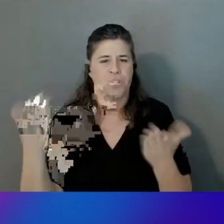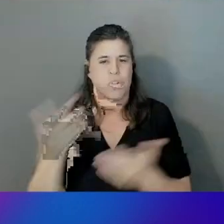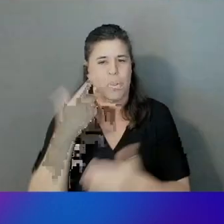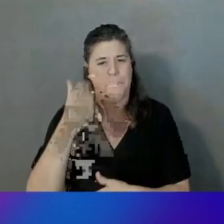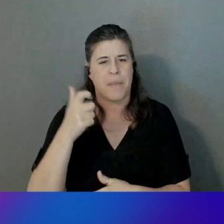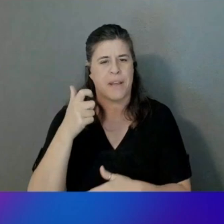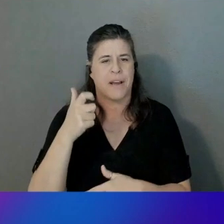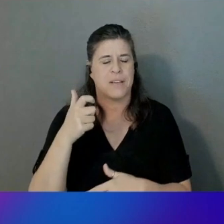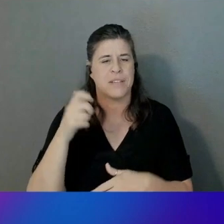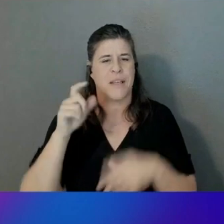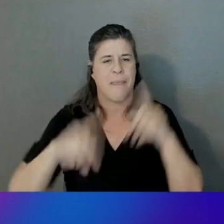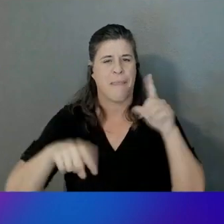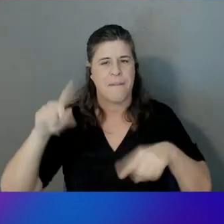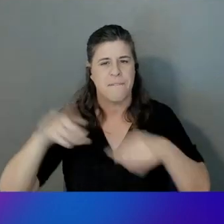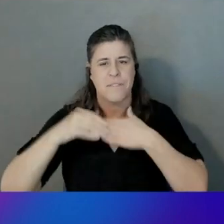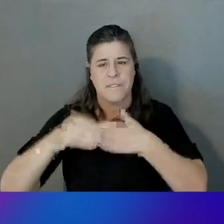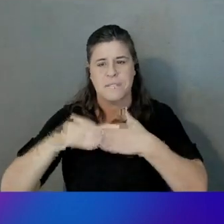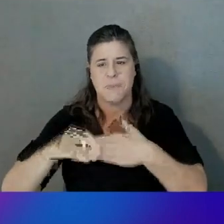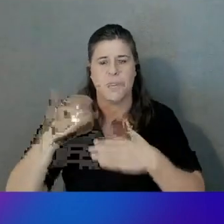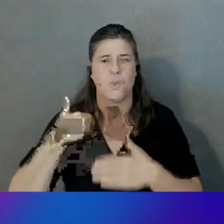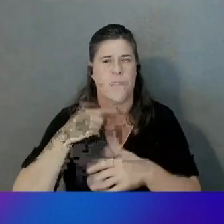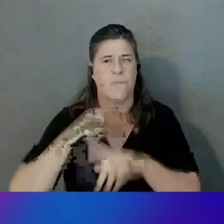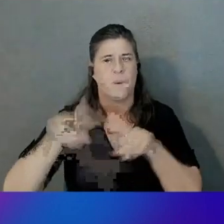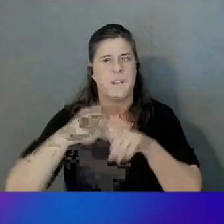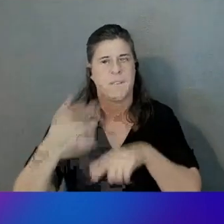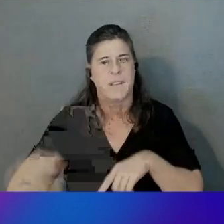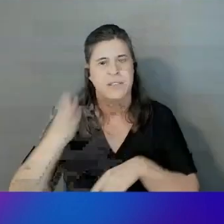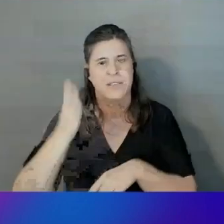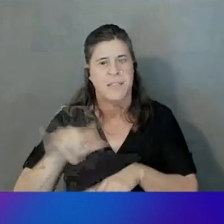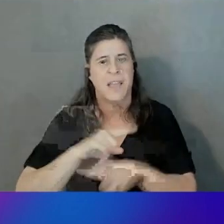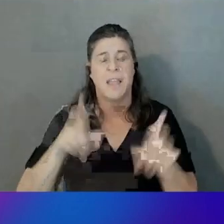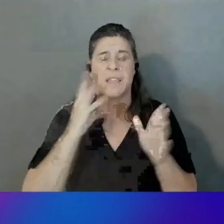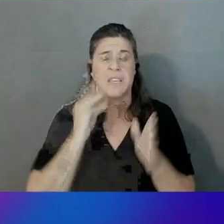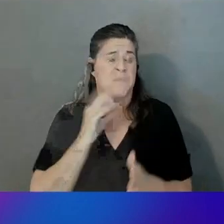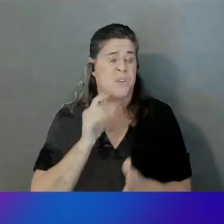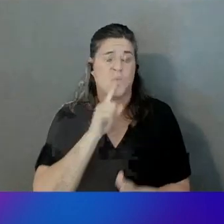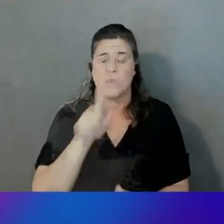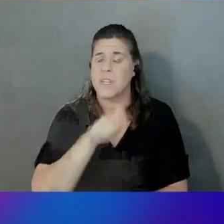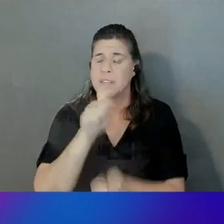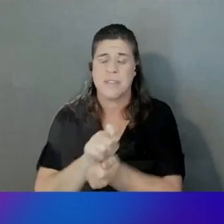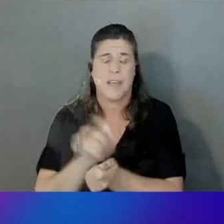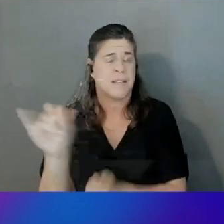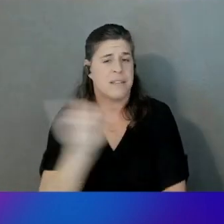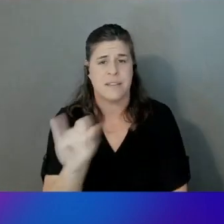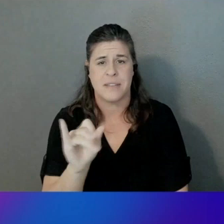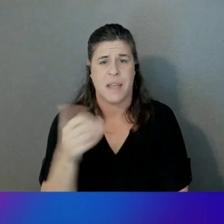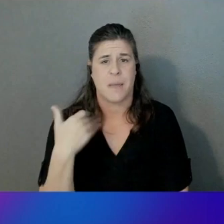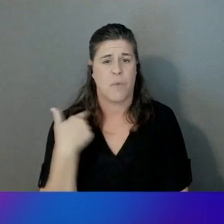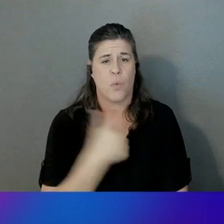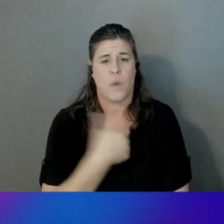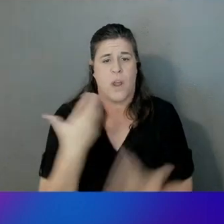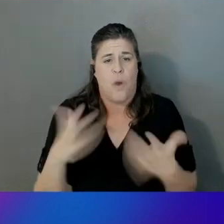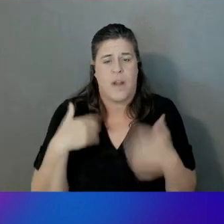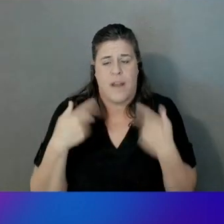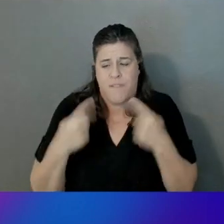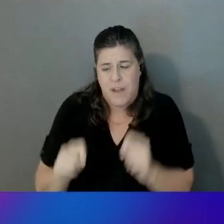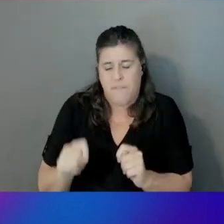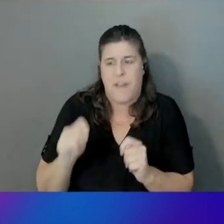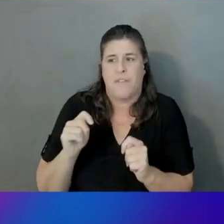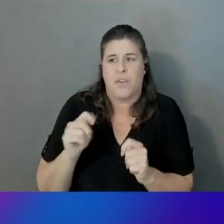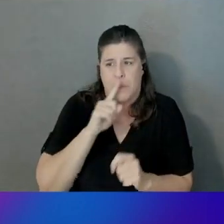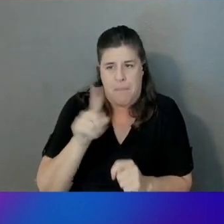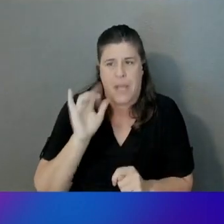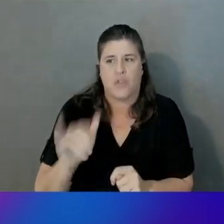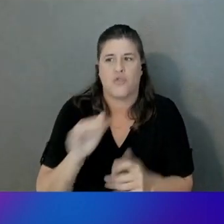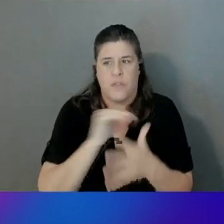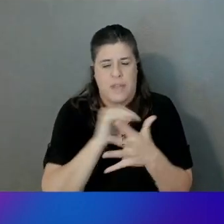SageMaker inference options. Yeah. And the experience is exactly the same, right? So we have put in enough effort to make sure that the steps are exactly